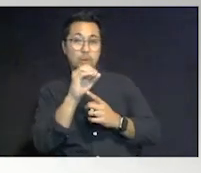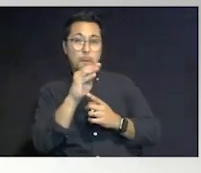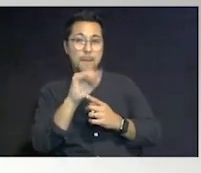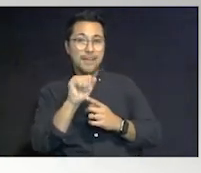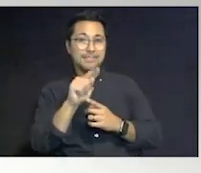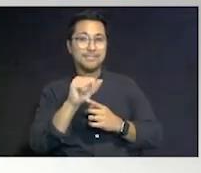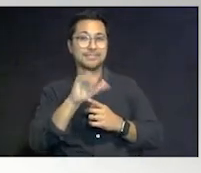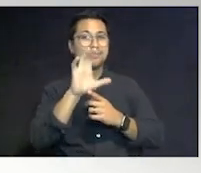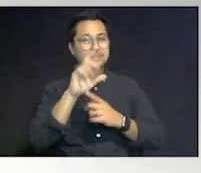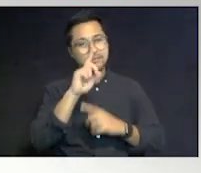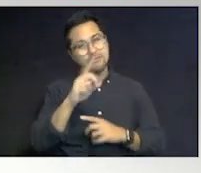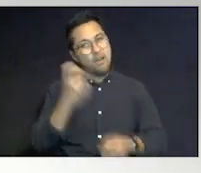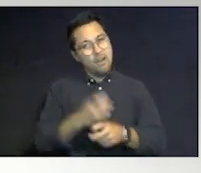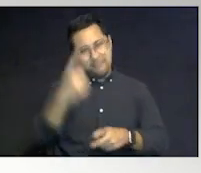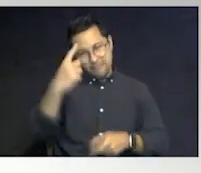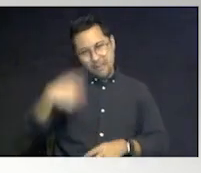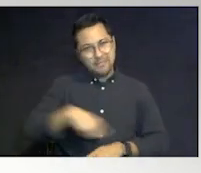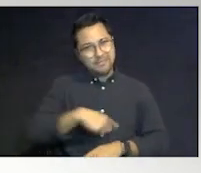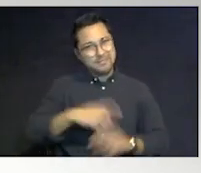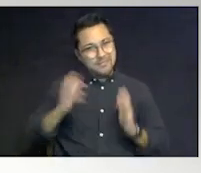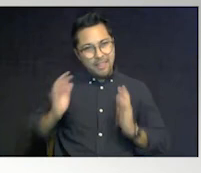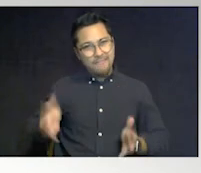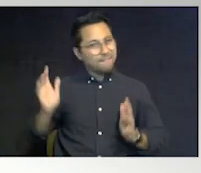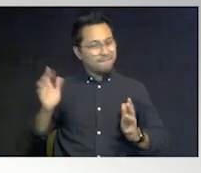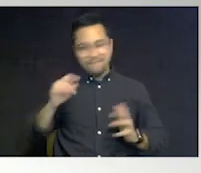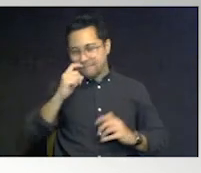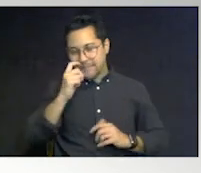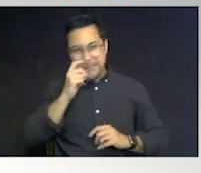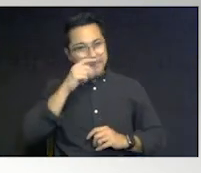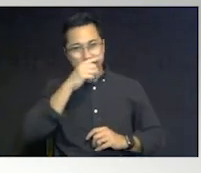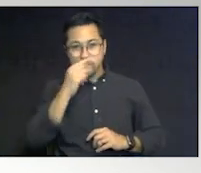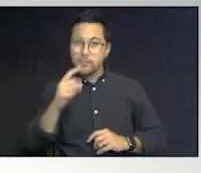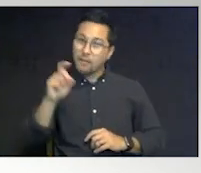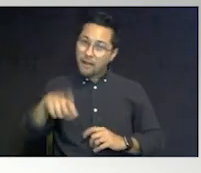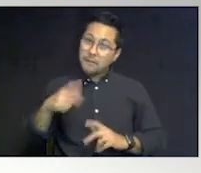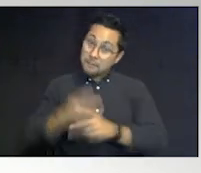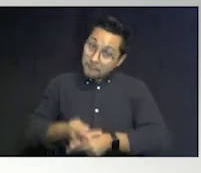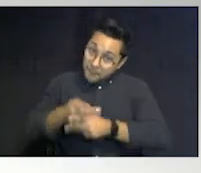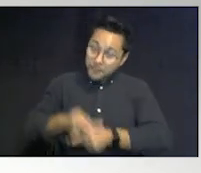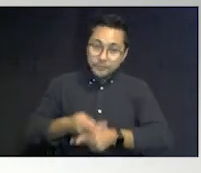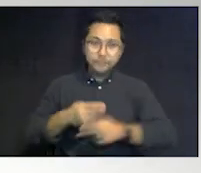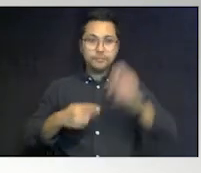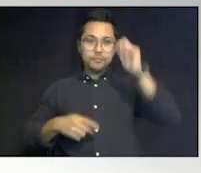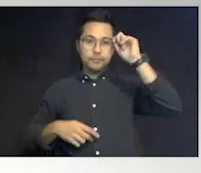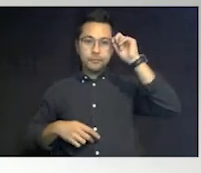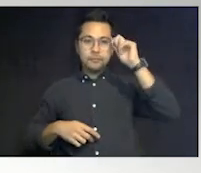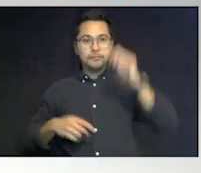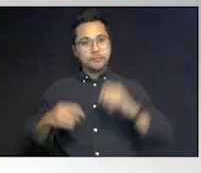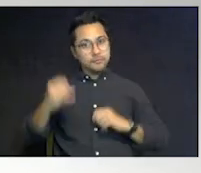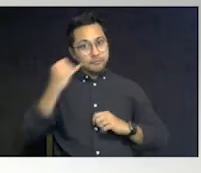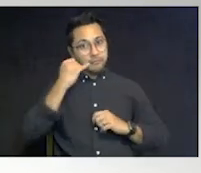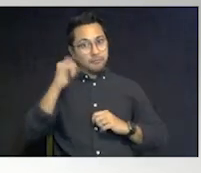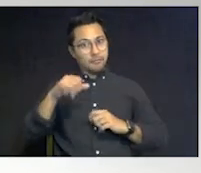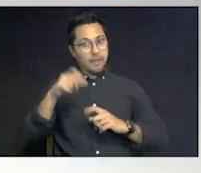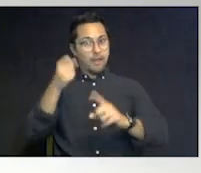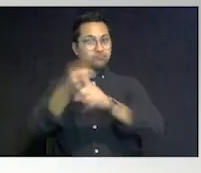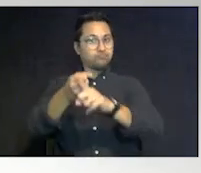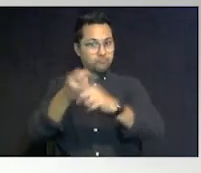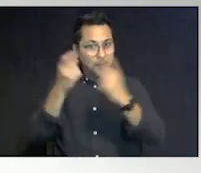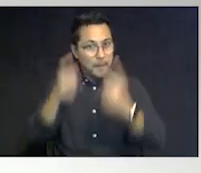difficult for us to leave it in the same moment if it escalates. So be very careful when that happens. Okay?